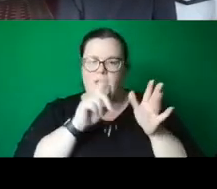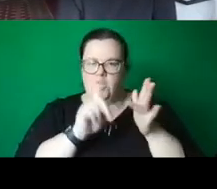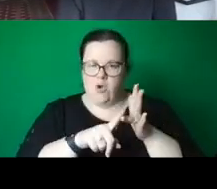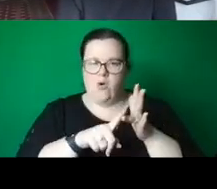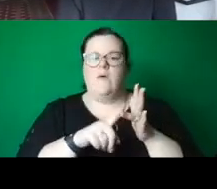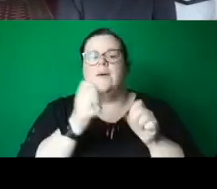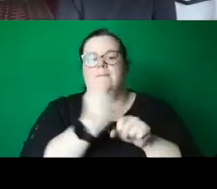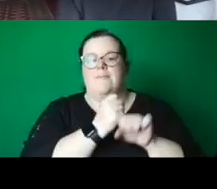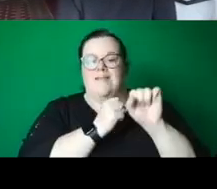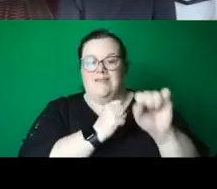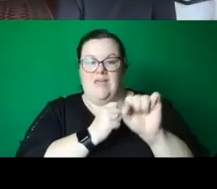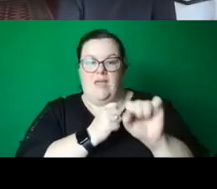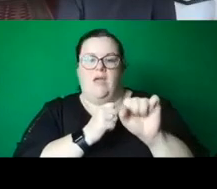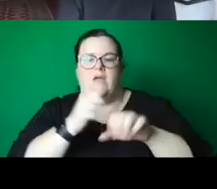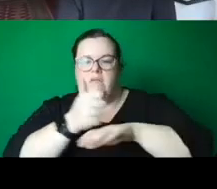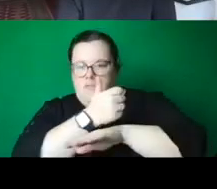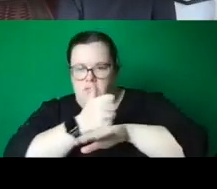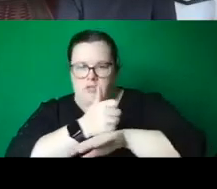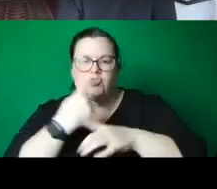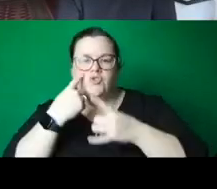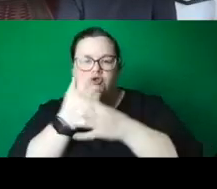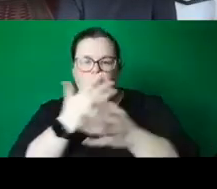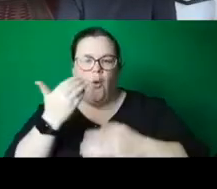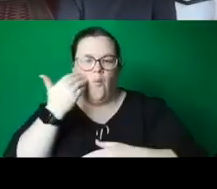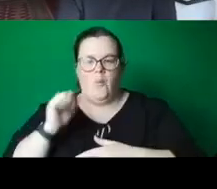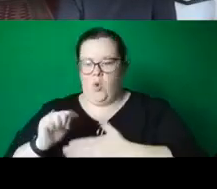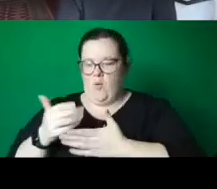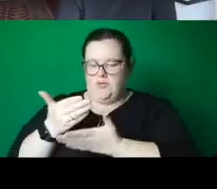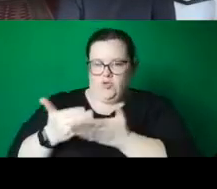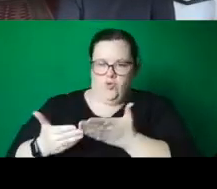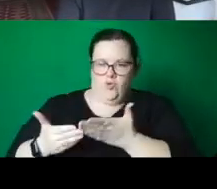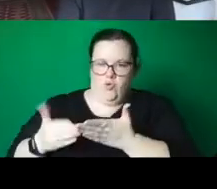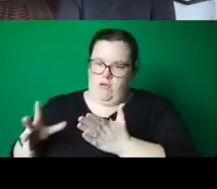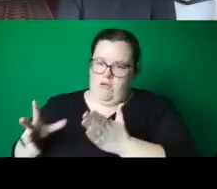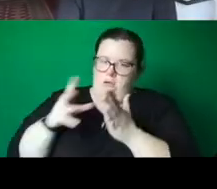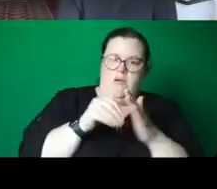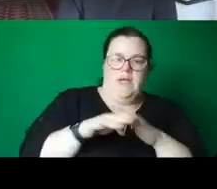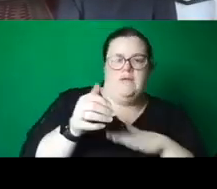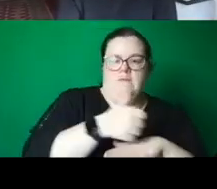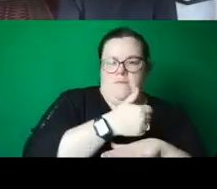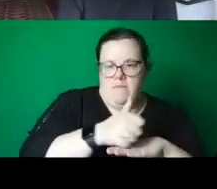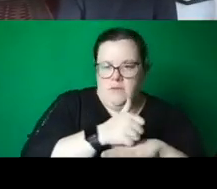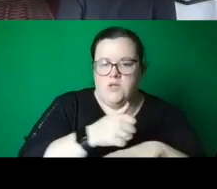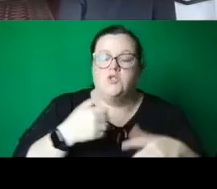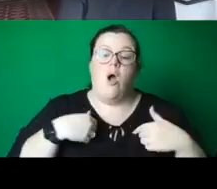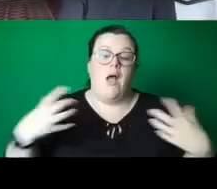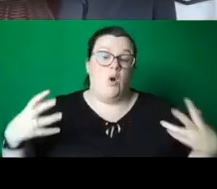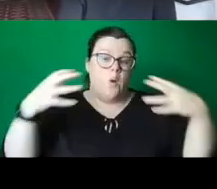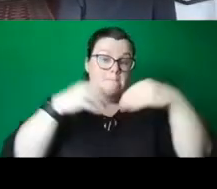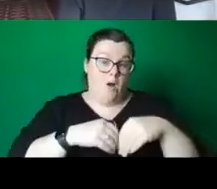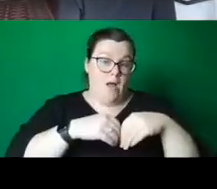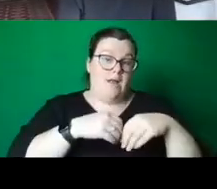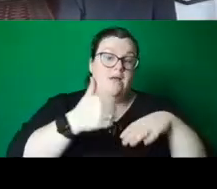enacting Sarah Bartman's story. For the first time here, I combined my two bodies of works, finding a workable combination